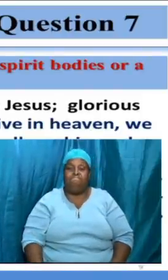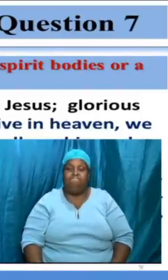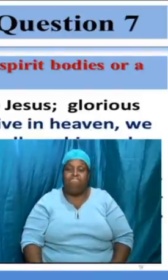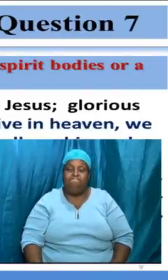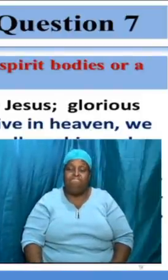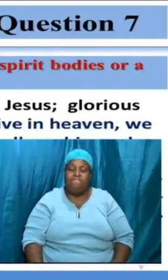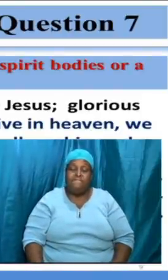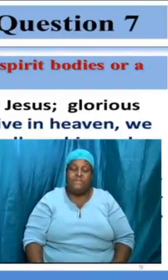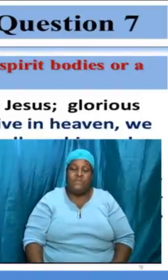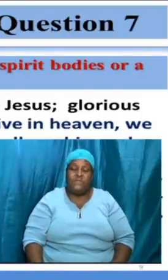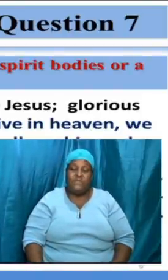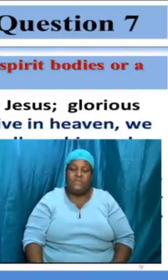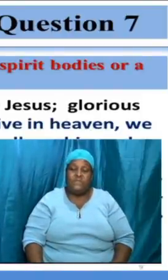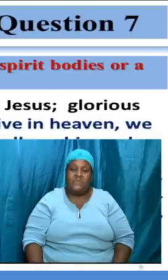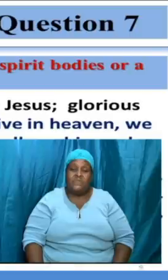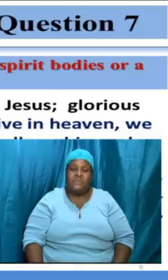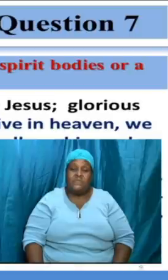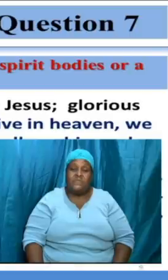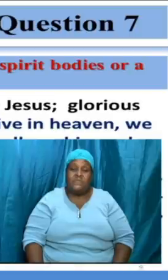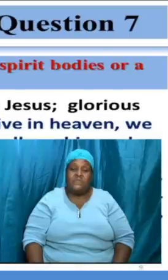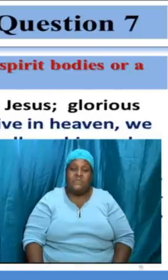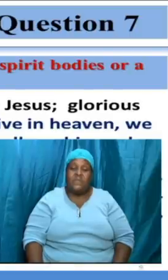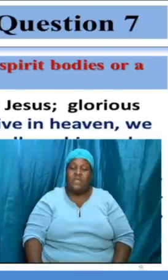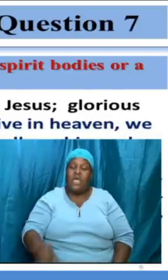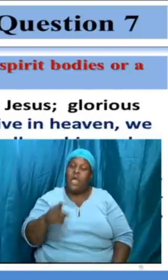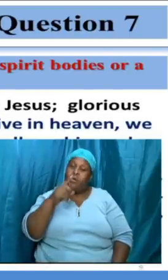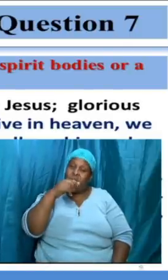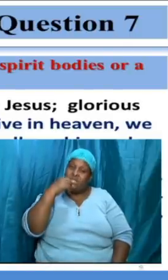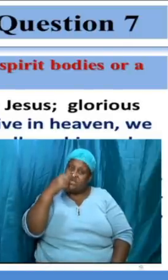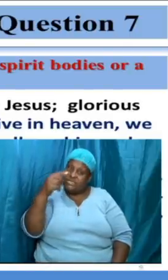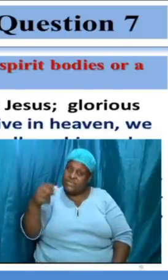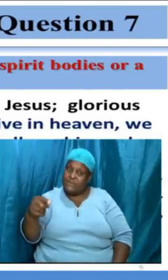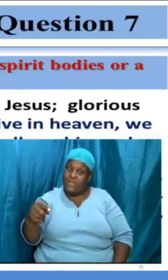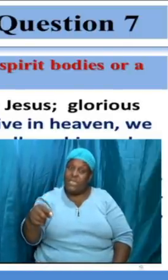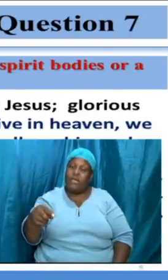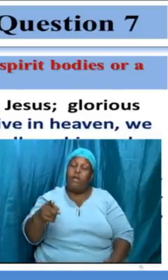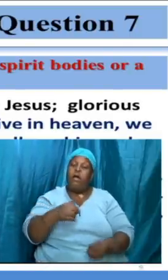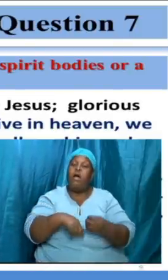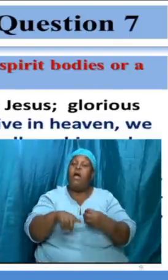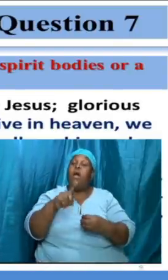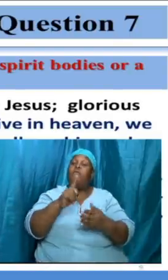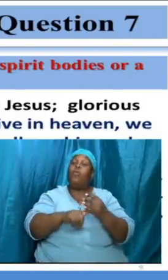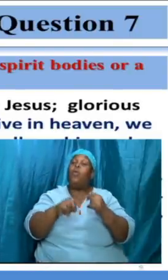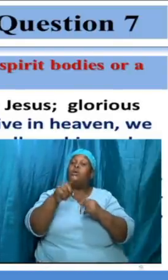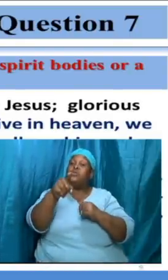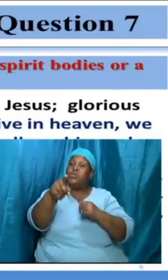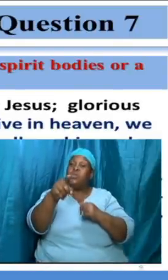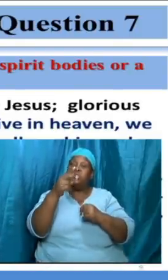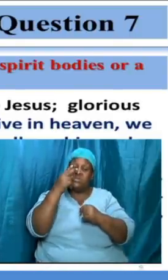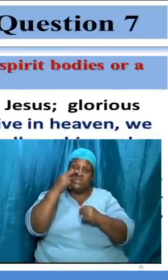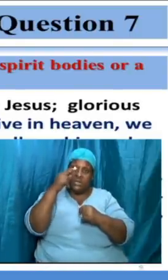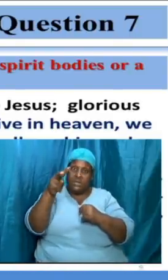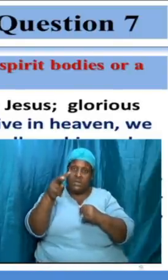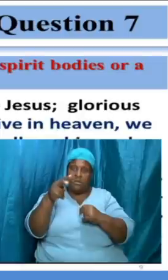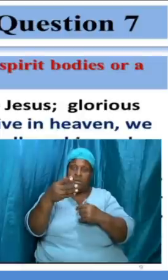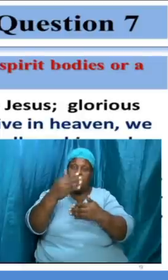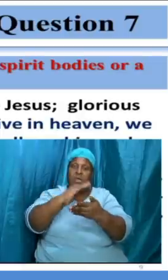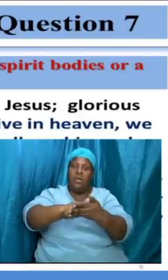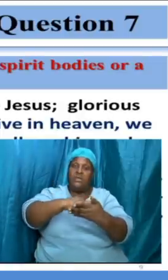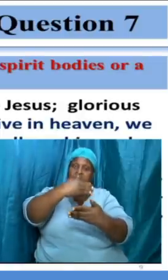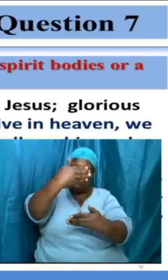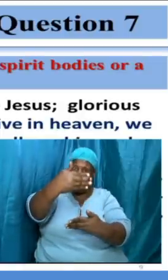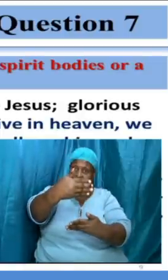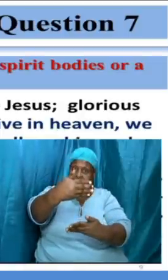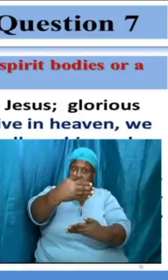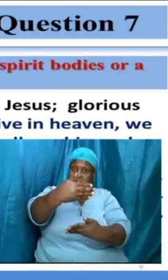expand beyond what you see there in terms of the question and in terms of the